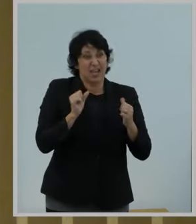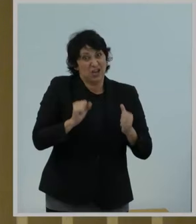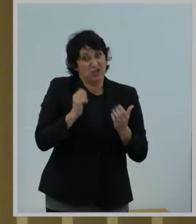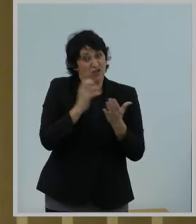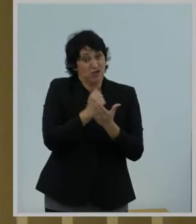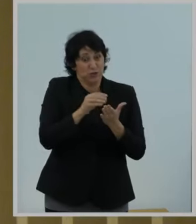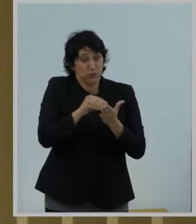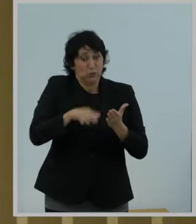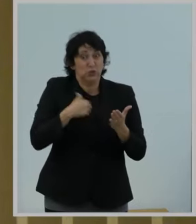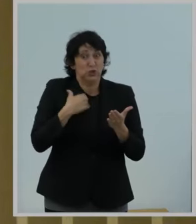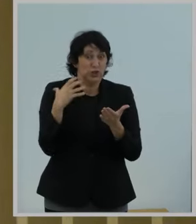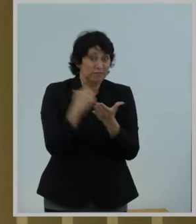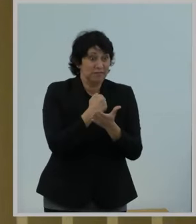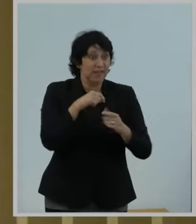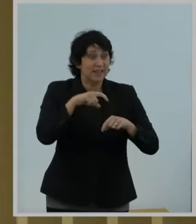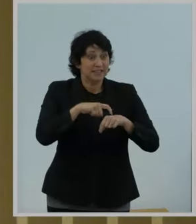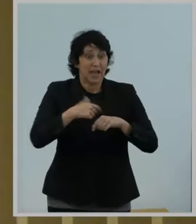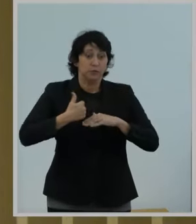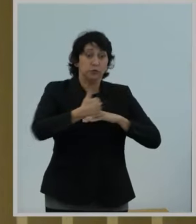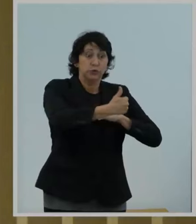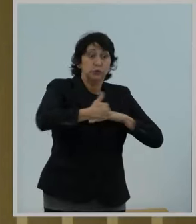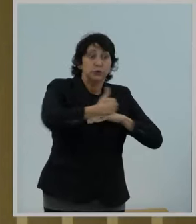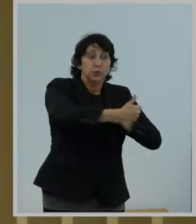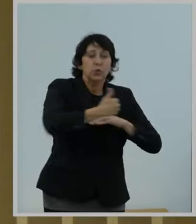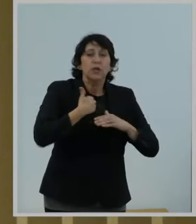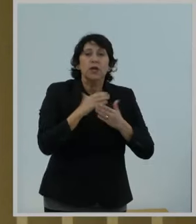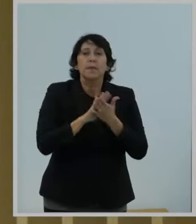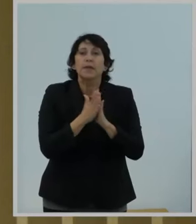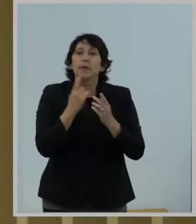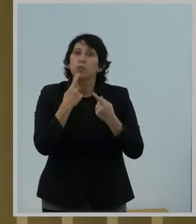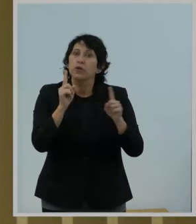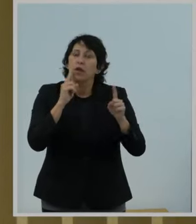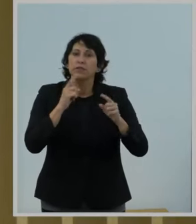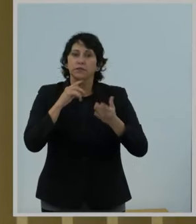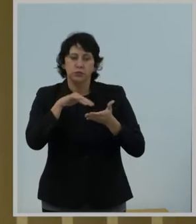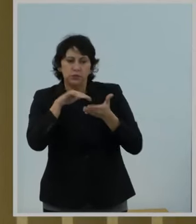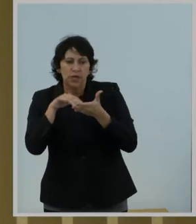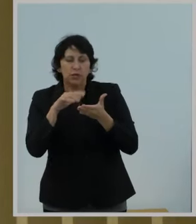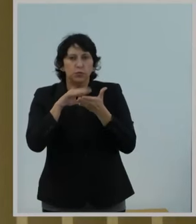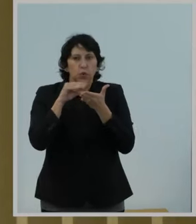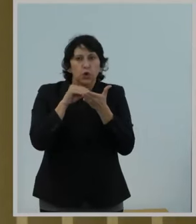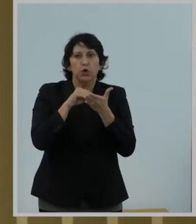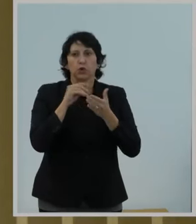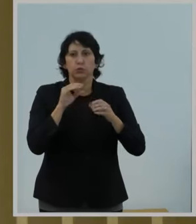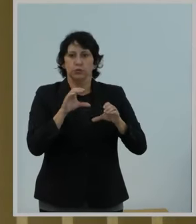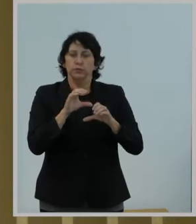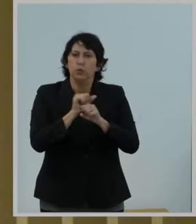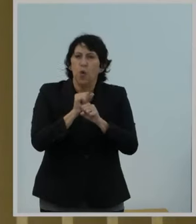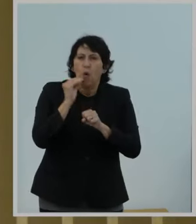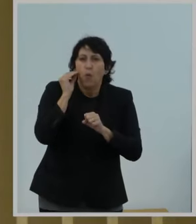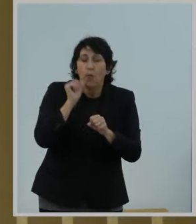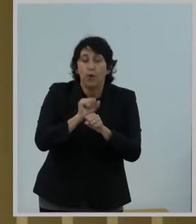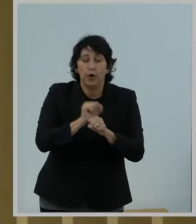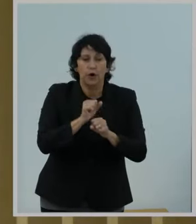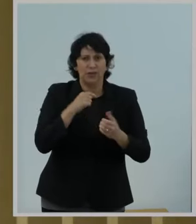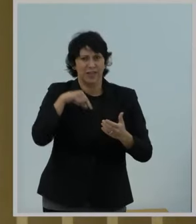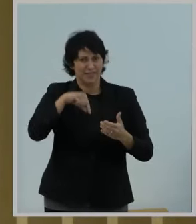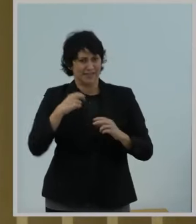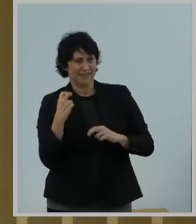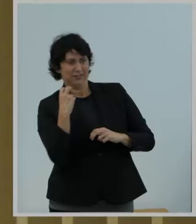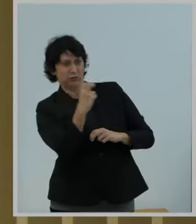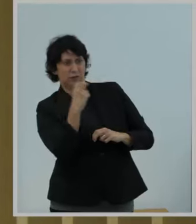this time to and from school productively to study, to learn, do their homework. And this is